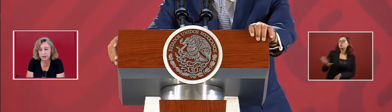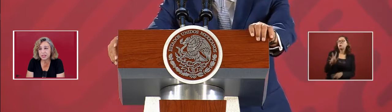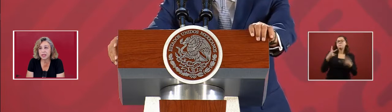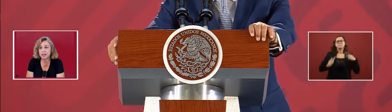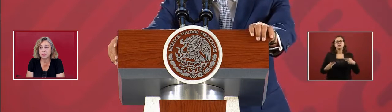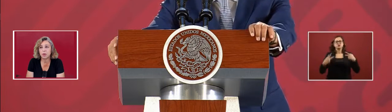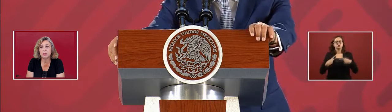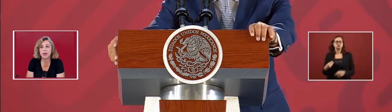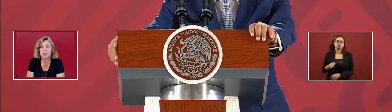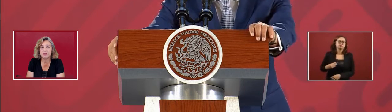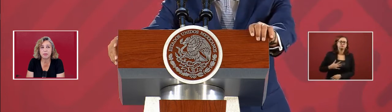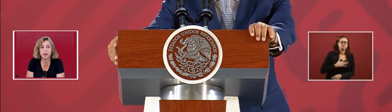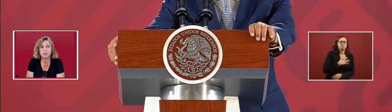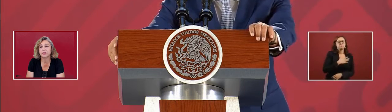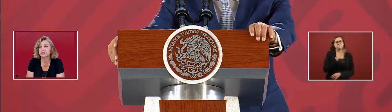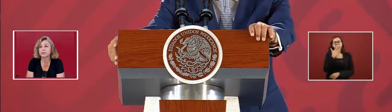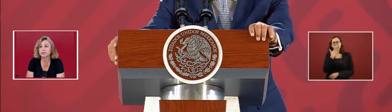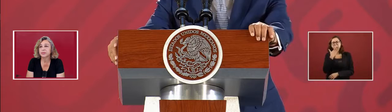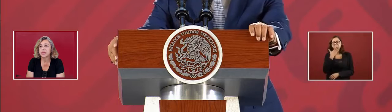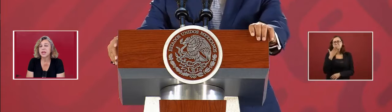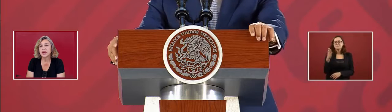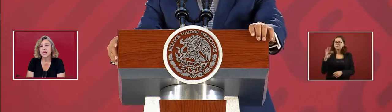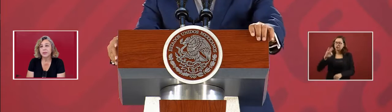guarantee the well-being of the people.